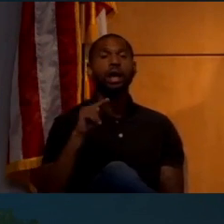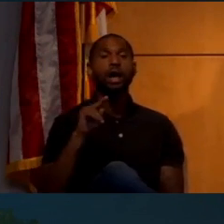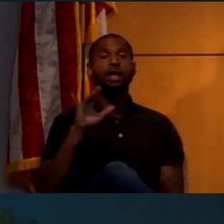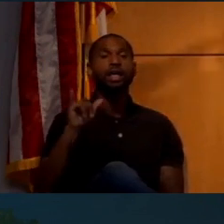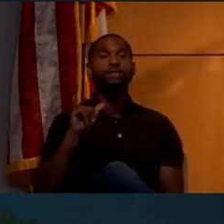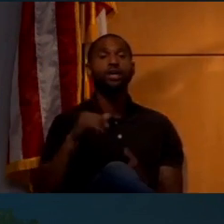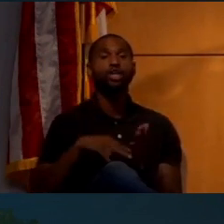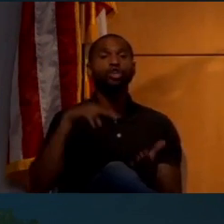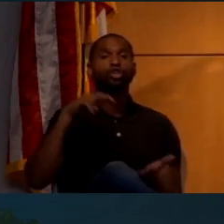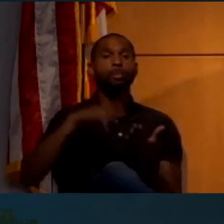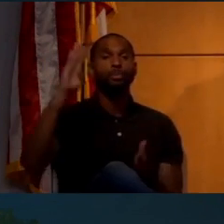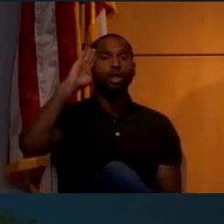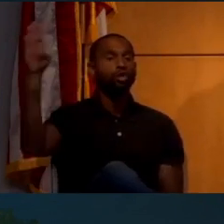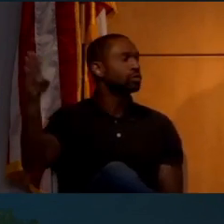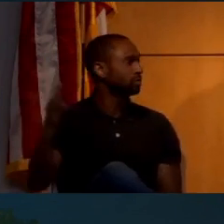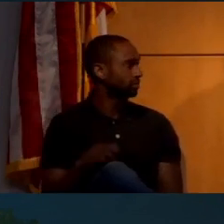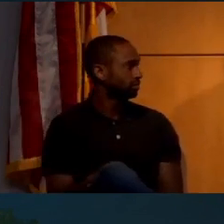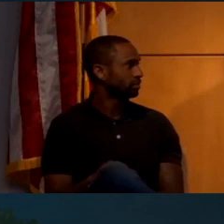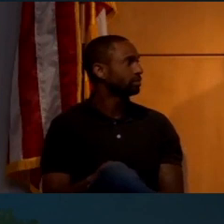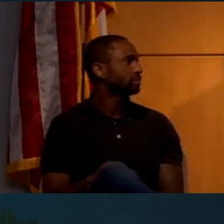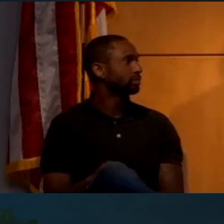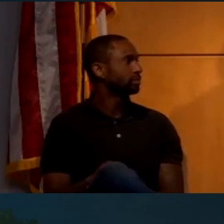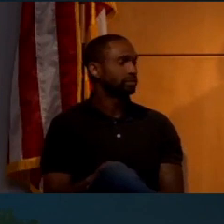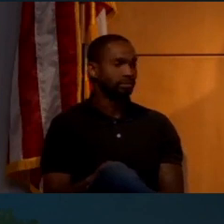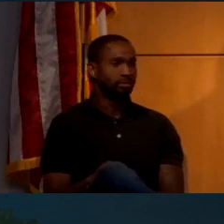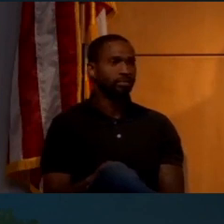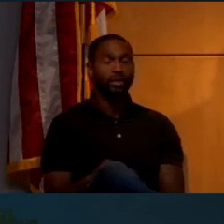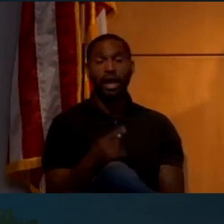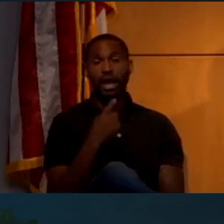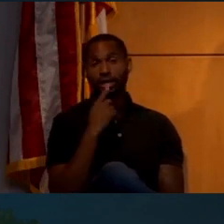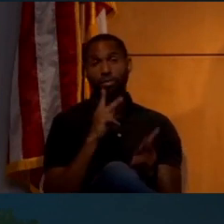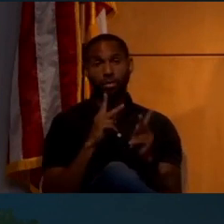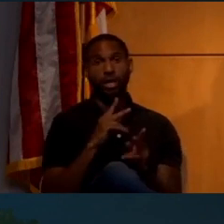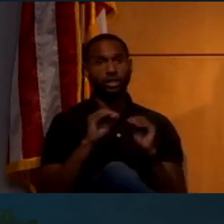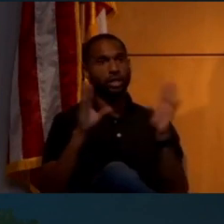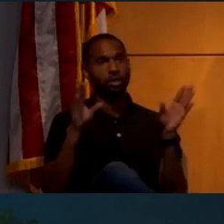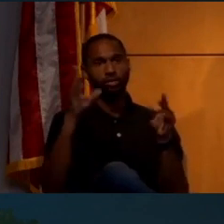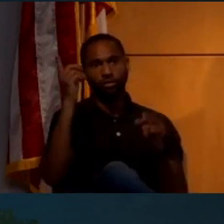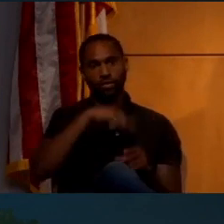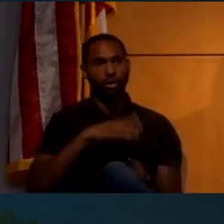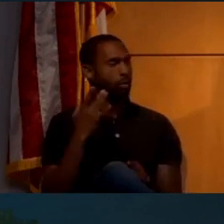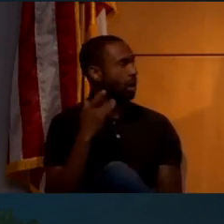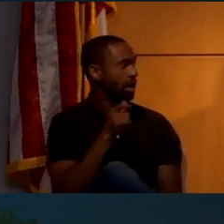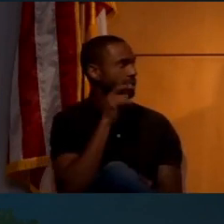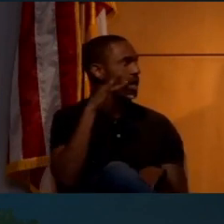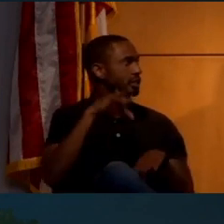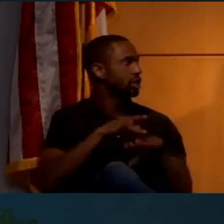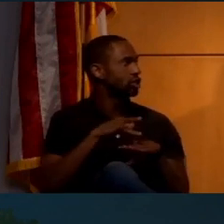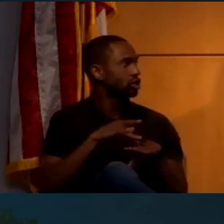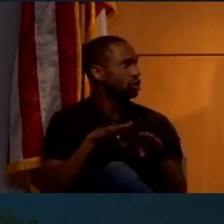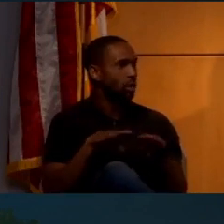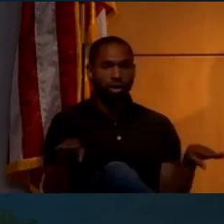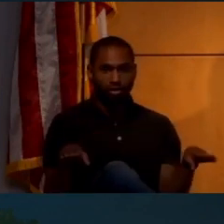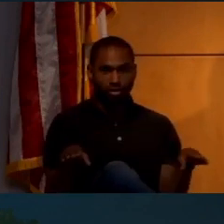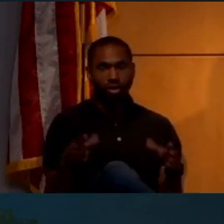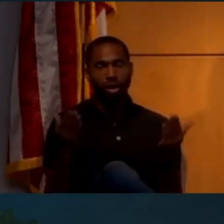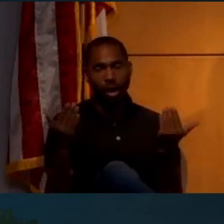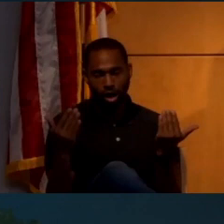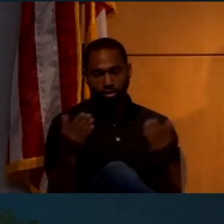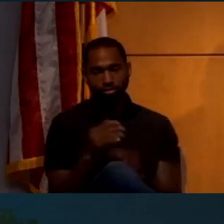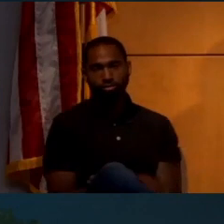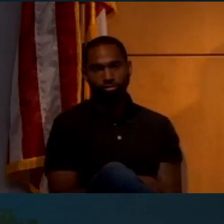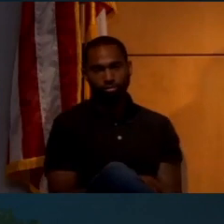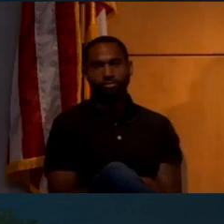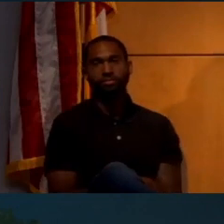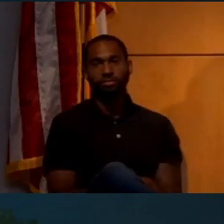salute where you jump up and salute. And I always tell people this is clearly fake because he's not even touching the ground. Come on, NASA. Figure this out.